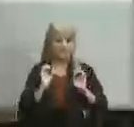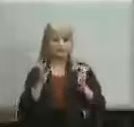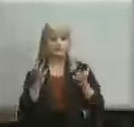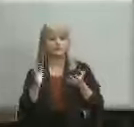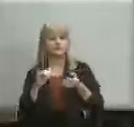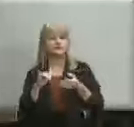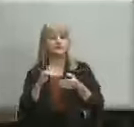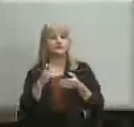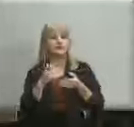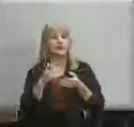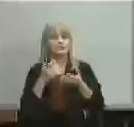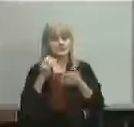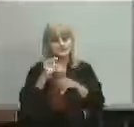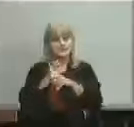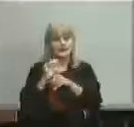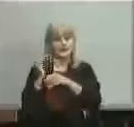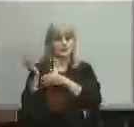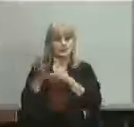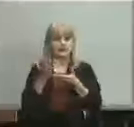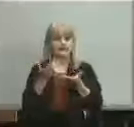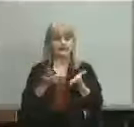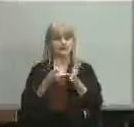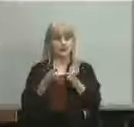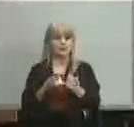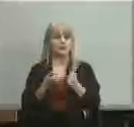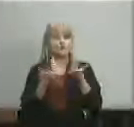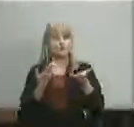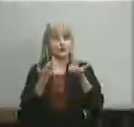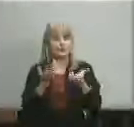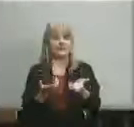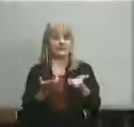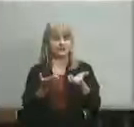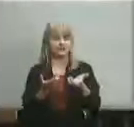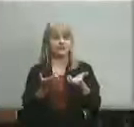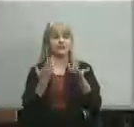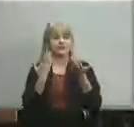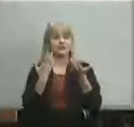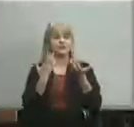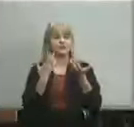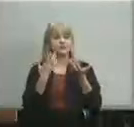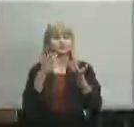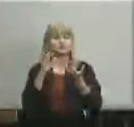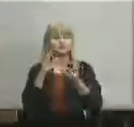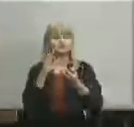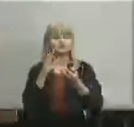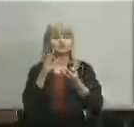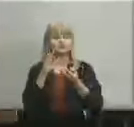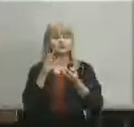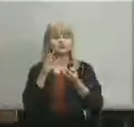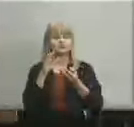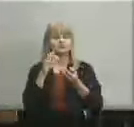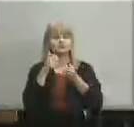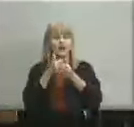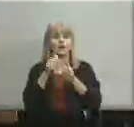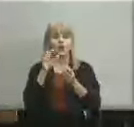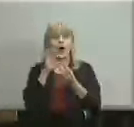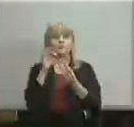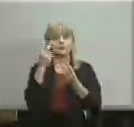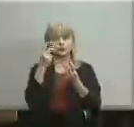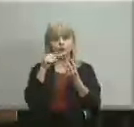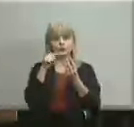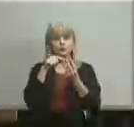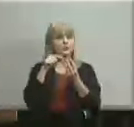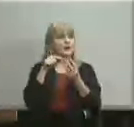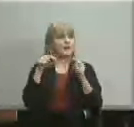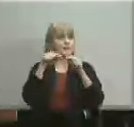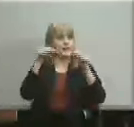so tonight we're bringing forward the recommendation to go with option two which is to take the boundary